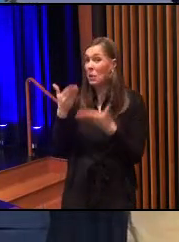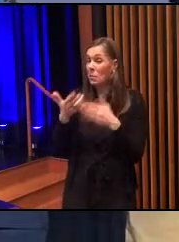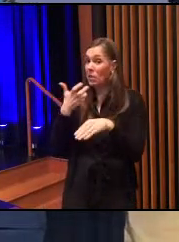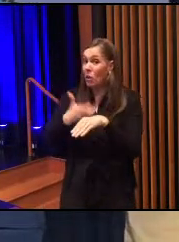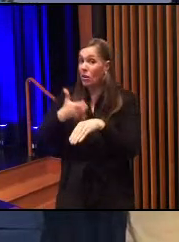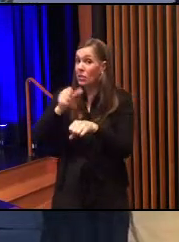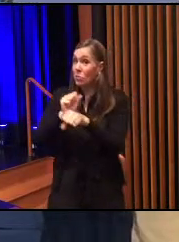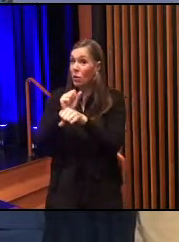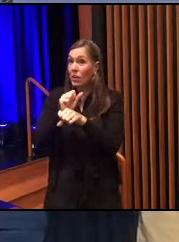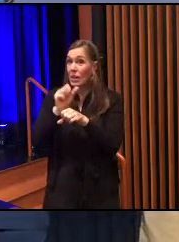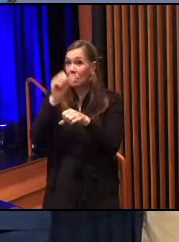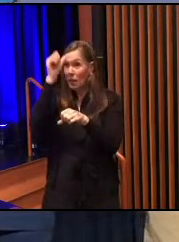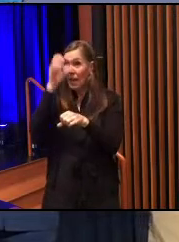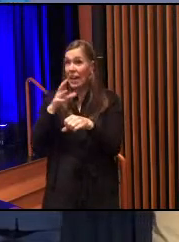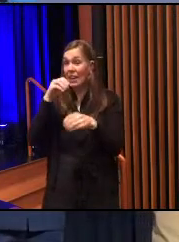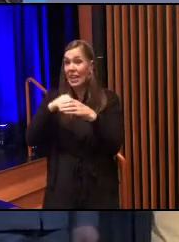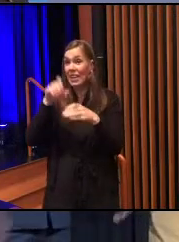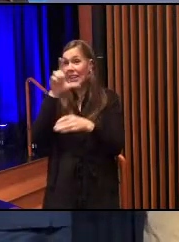Just real quick.